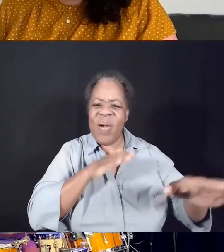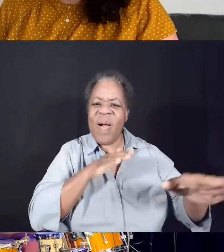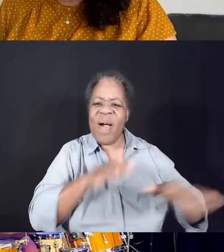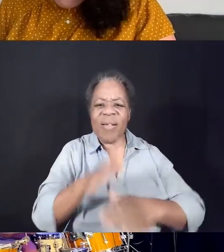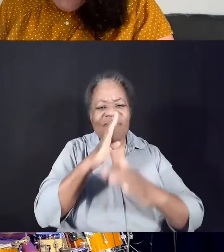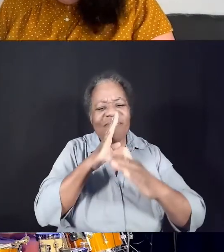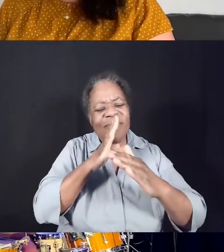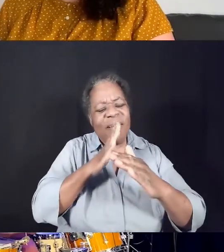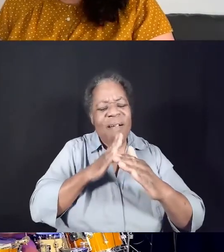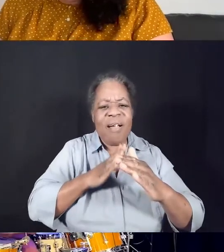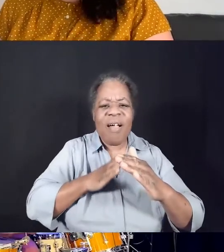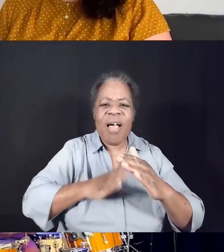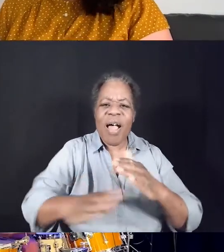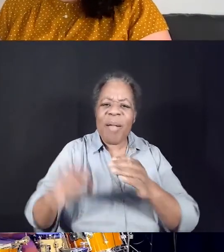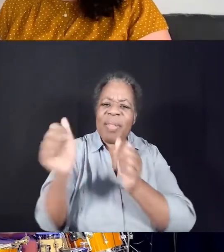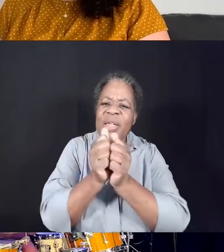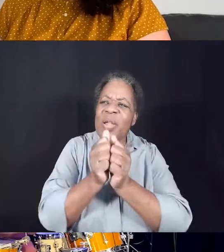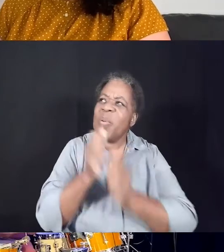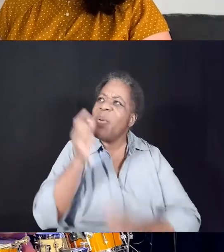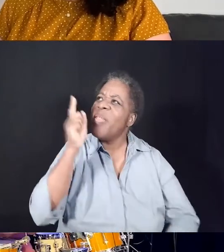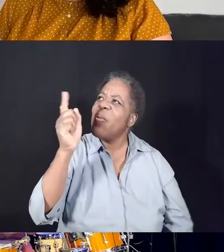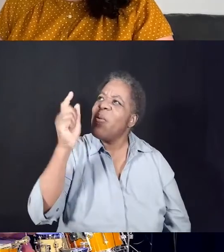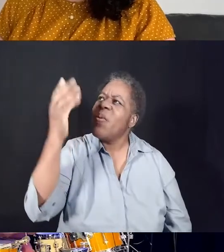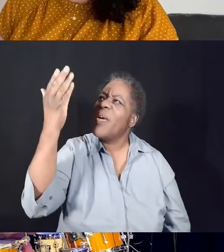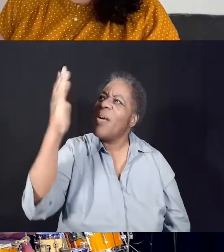with You, God.